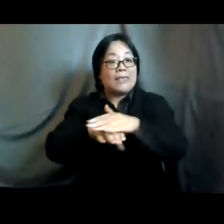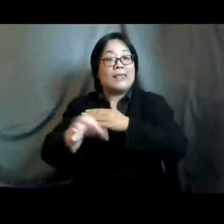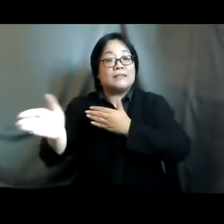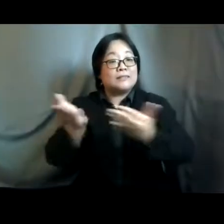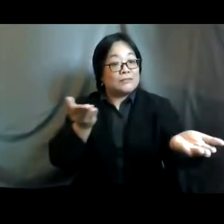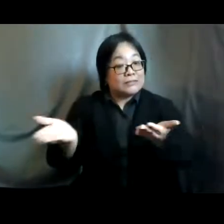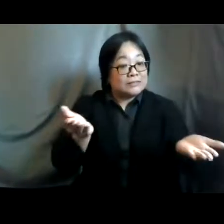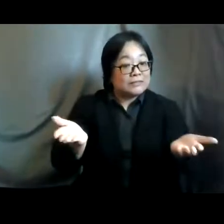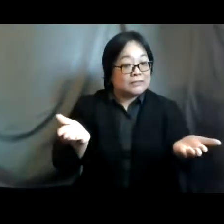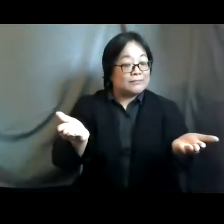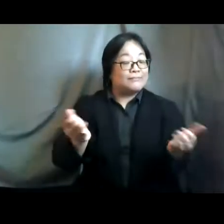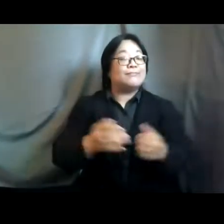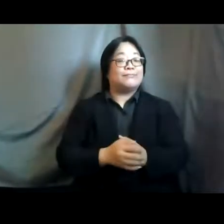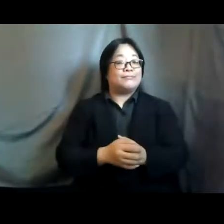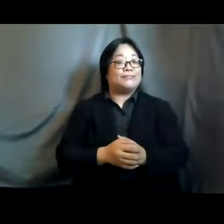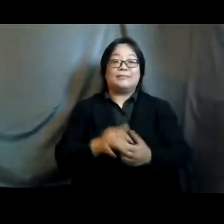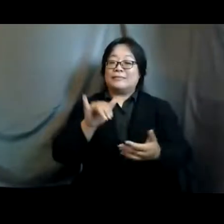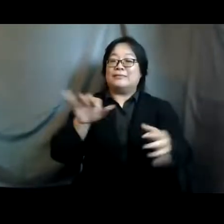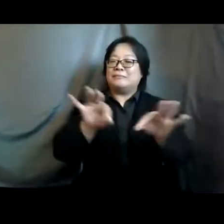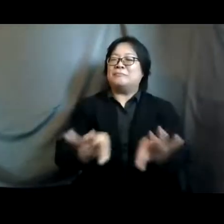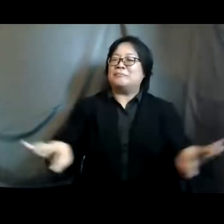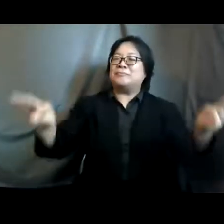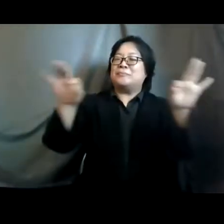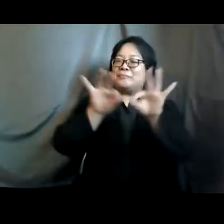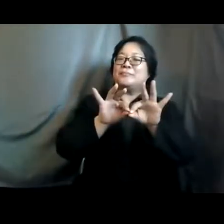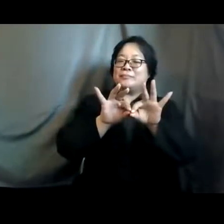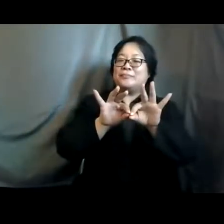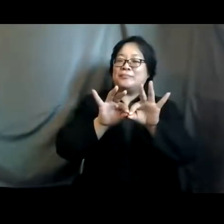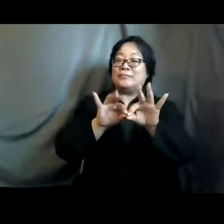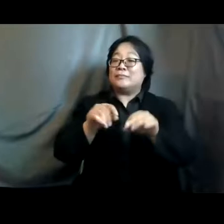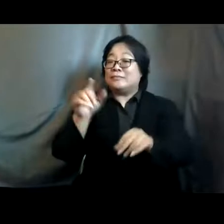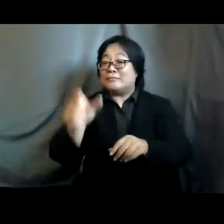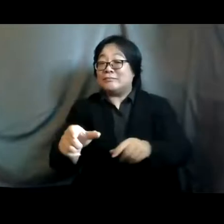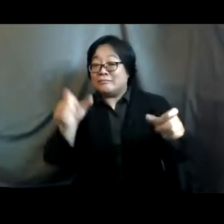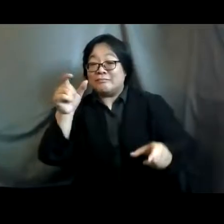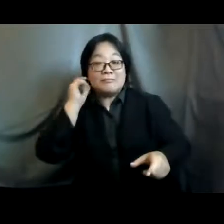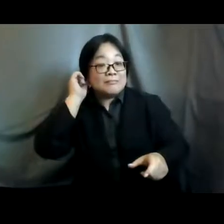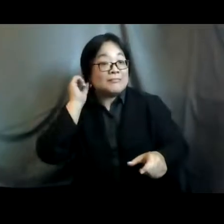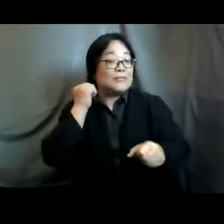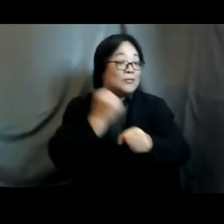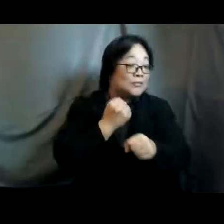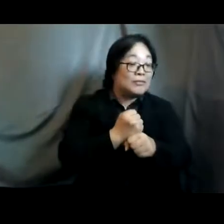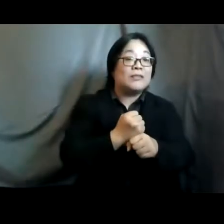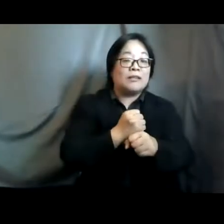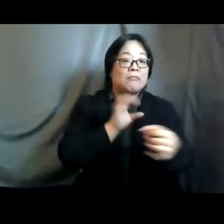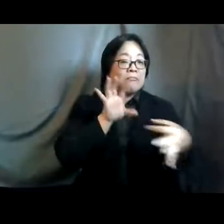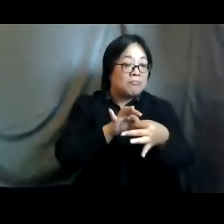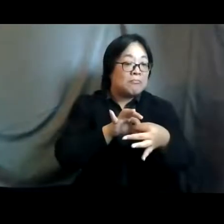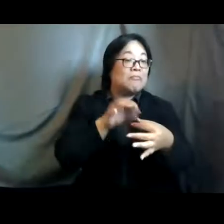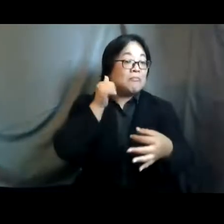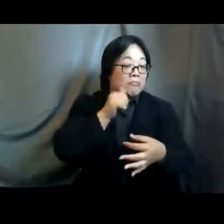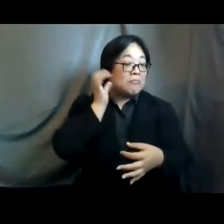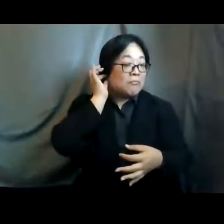that is why it is important for those who are working directly with the women and girls be able to